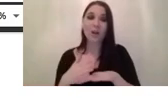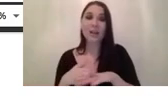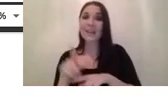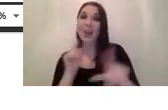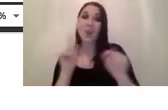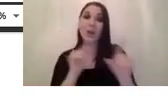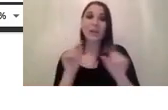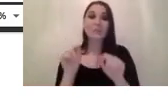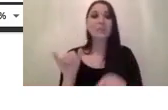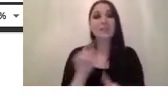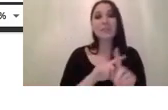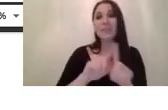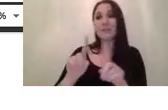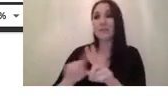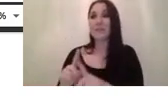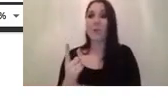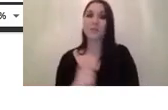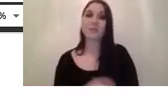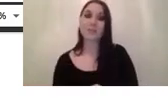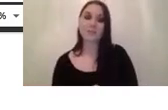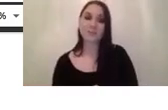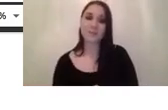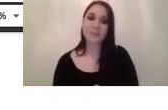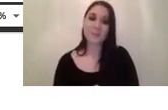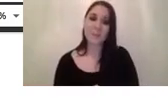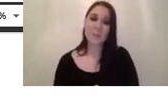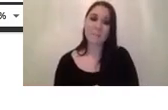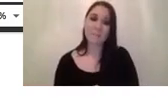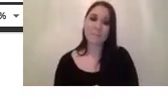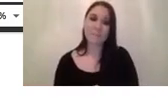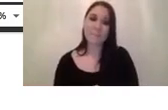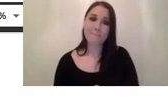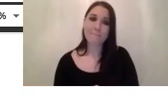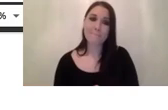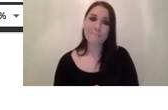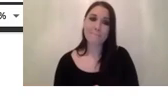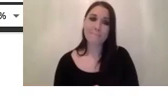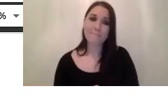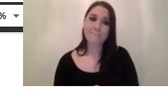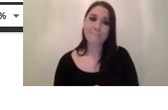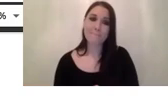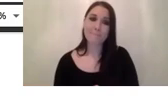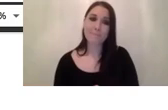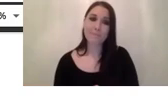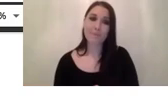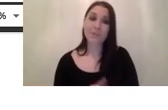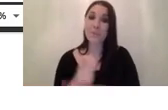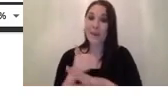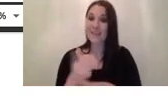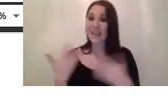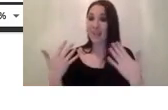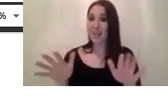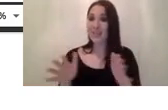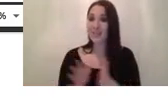ones right uh but well basically um that's pretty much everything that's what i wanted